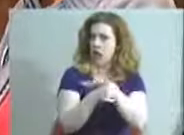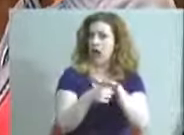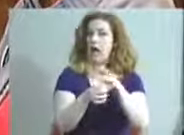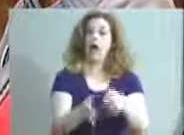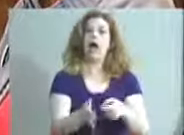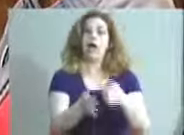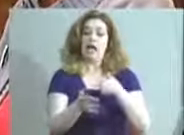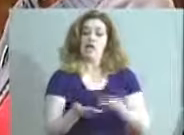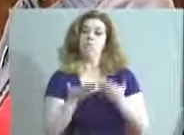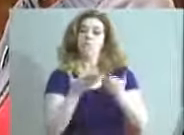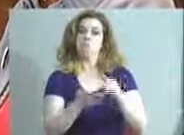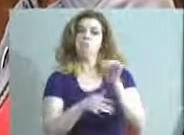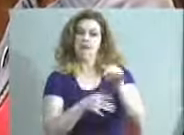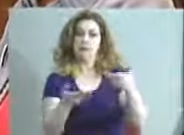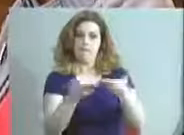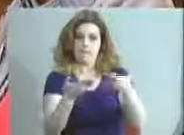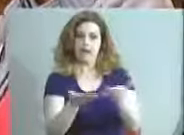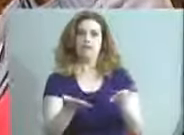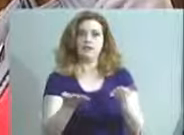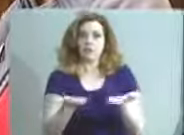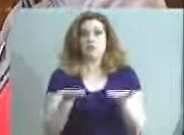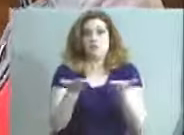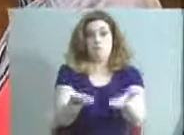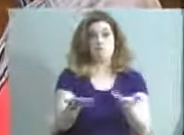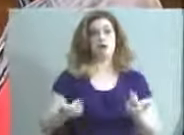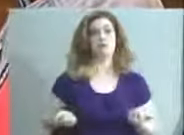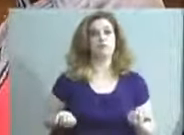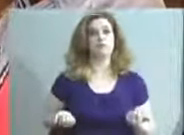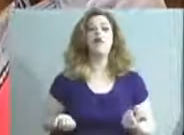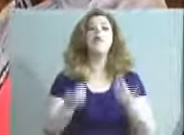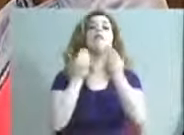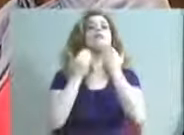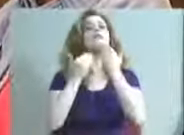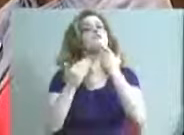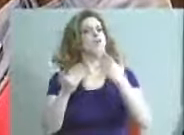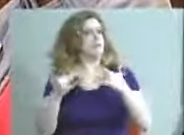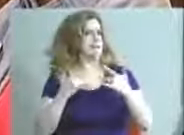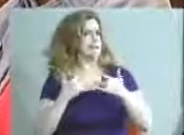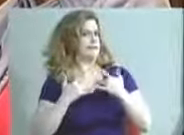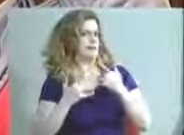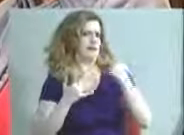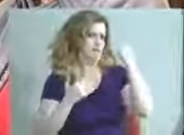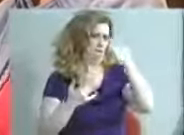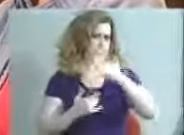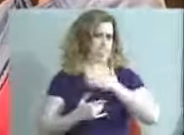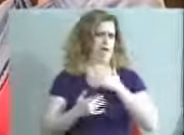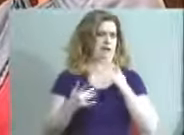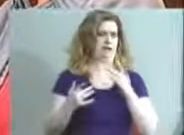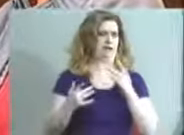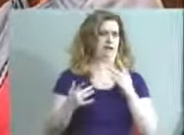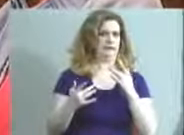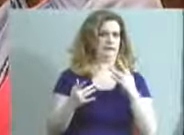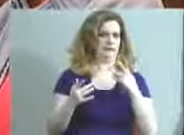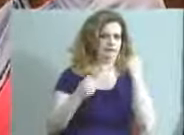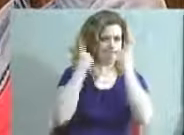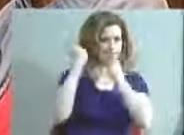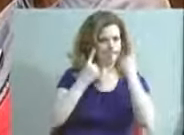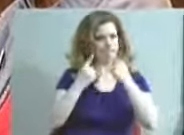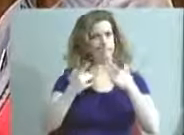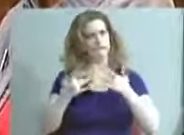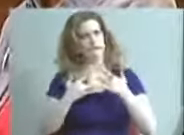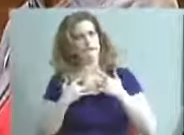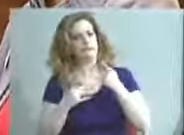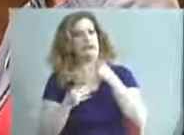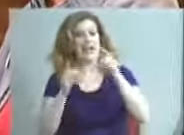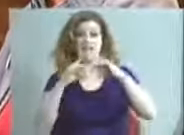place be provided. Thank you for your consideration of these concerns and for the feedback I feel certain I will